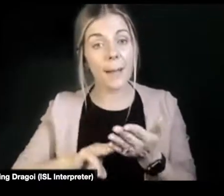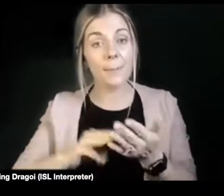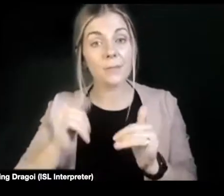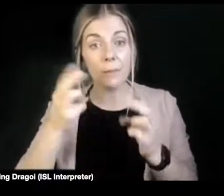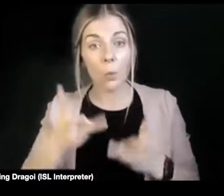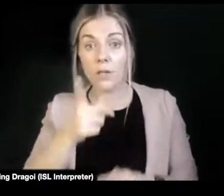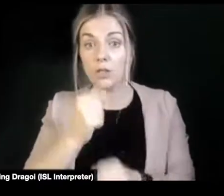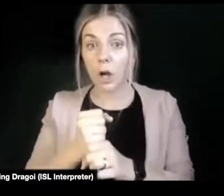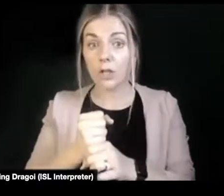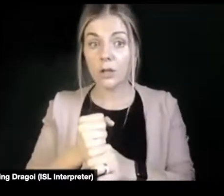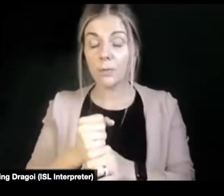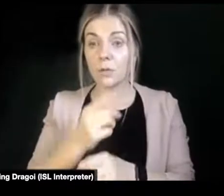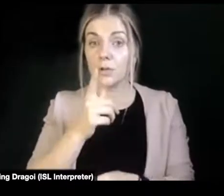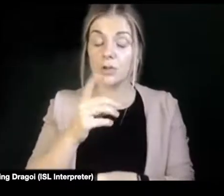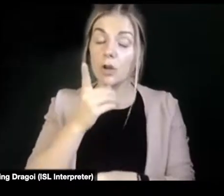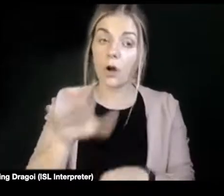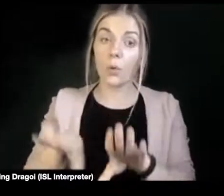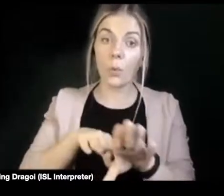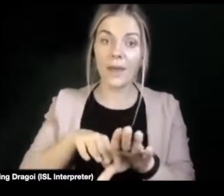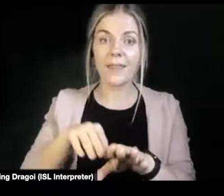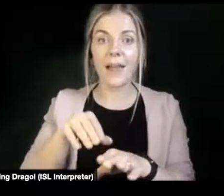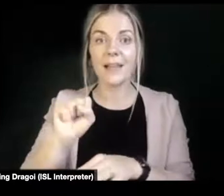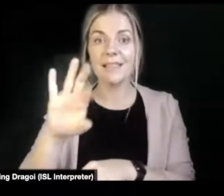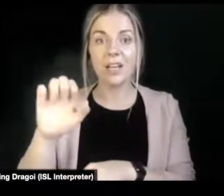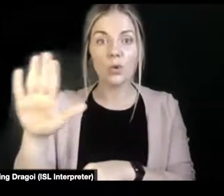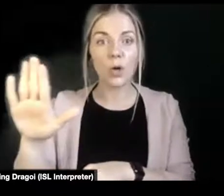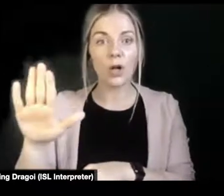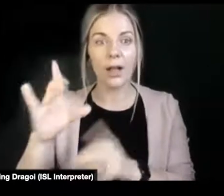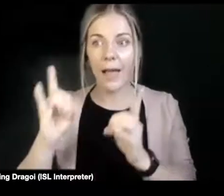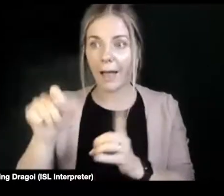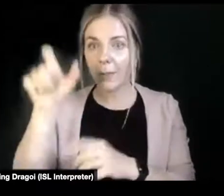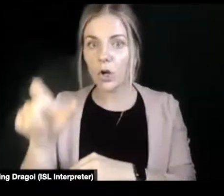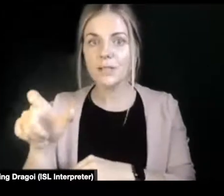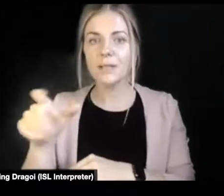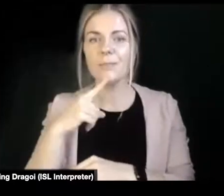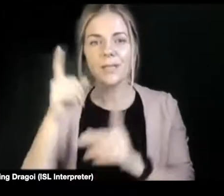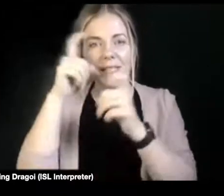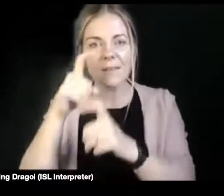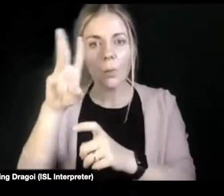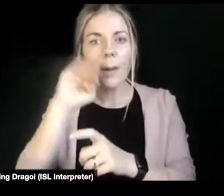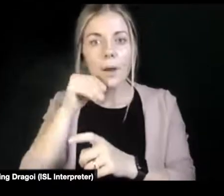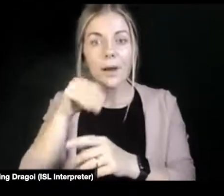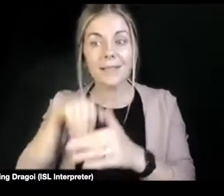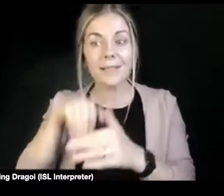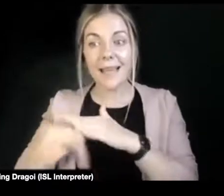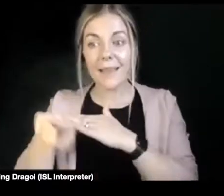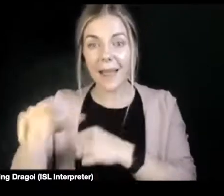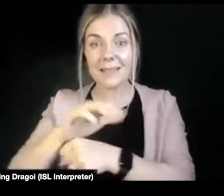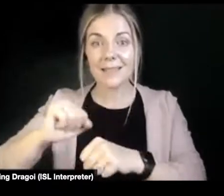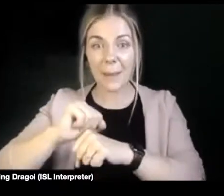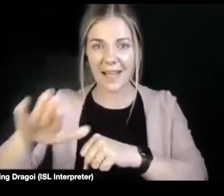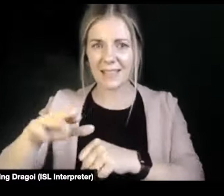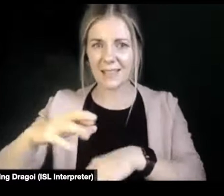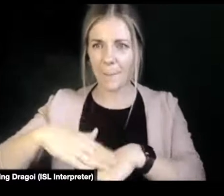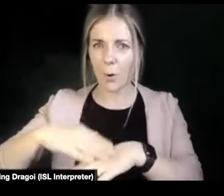advisors and groups, but finding the right words is difficult. They go into the space. It's very medicalized. So trying to find out